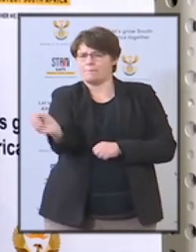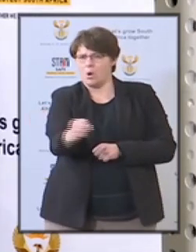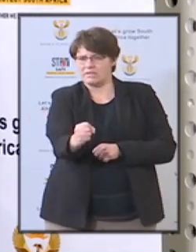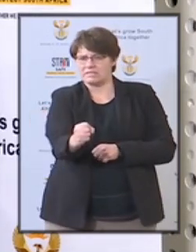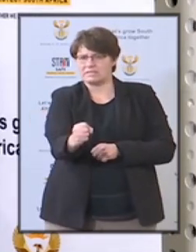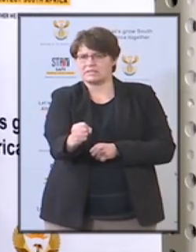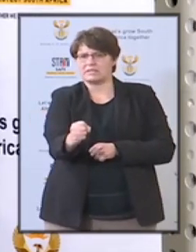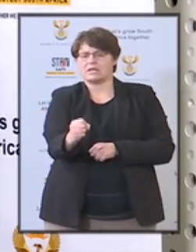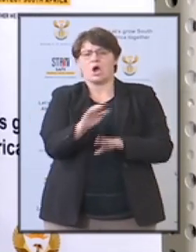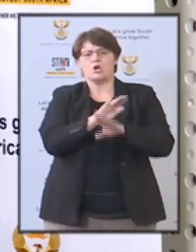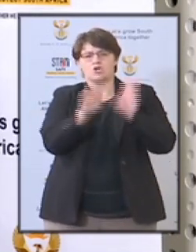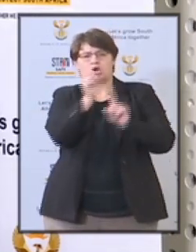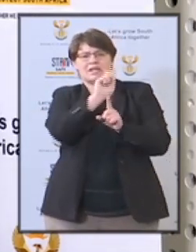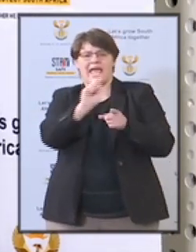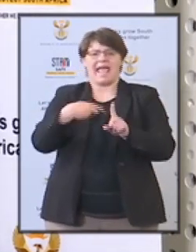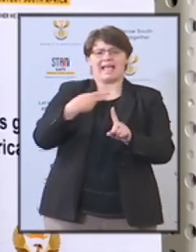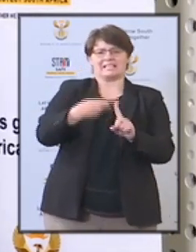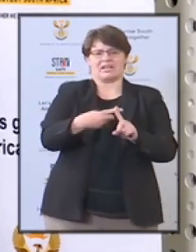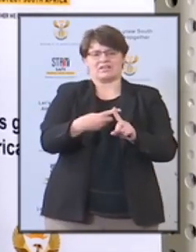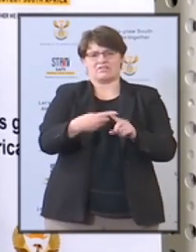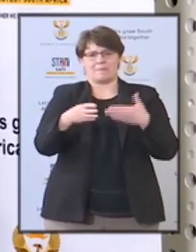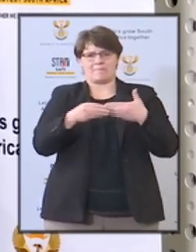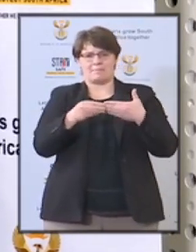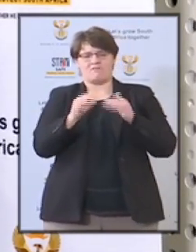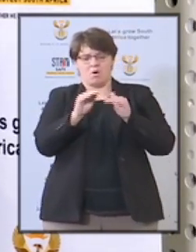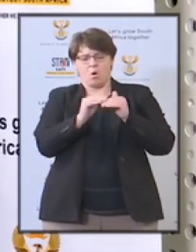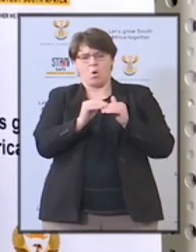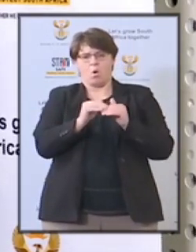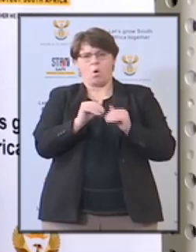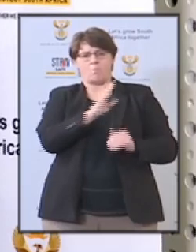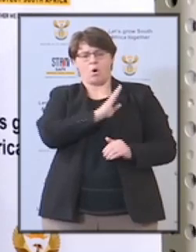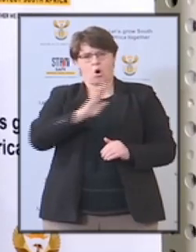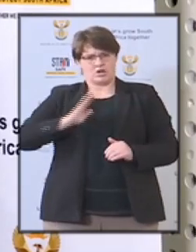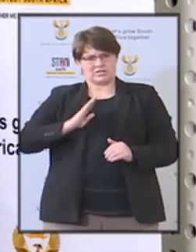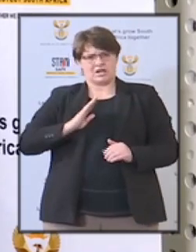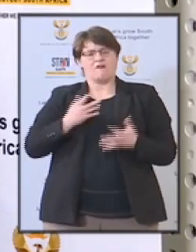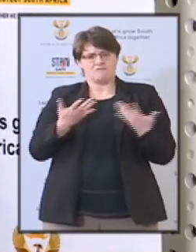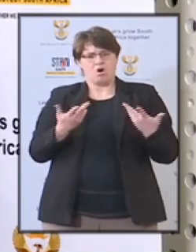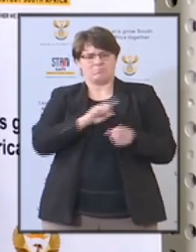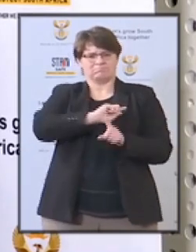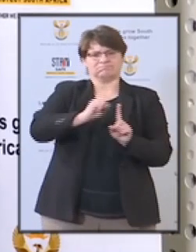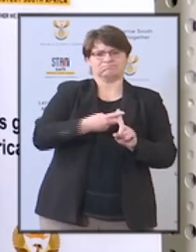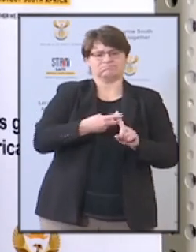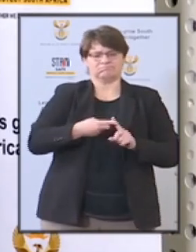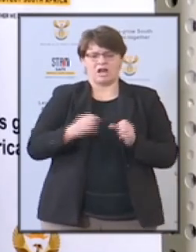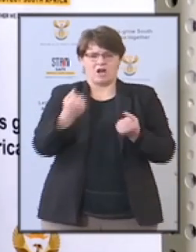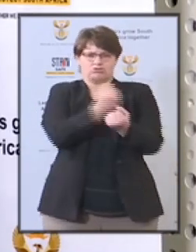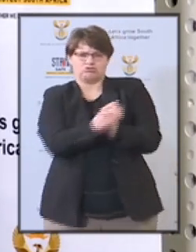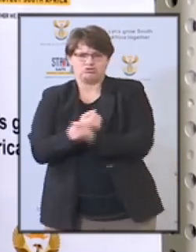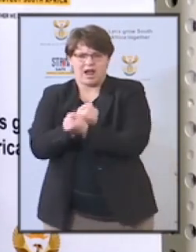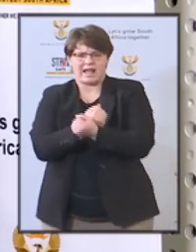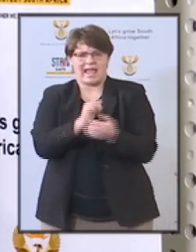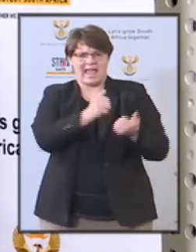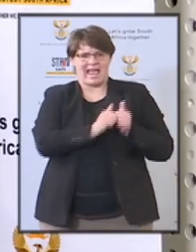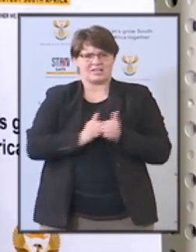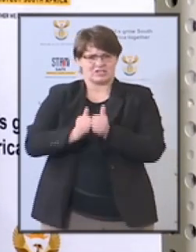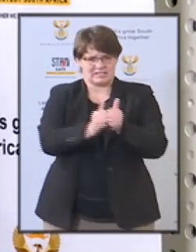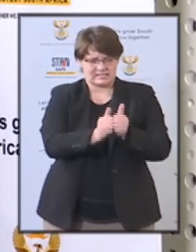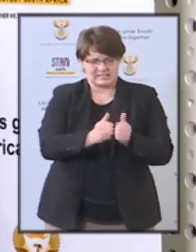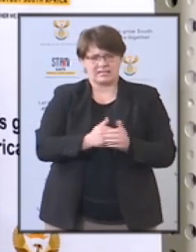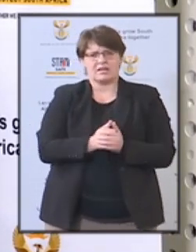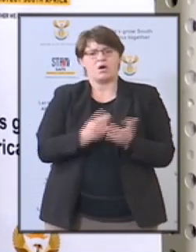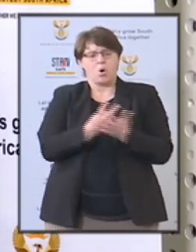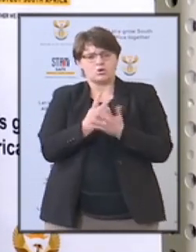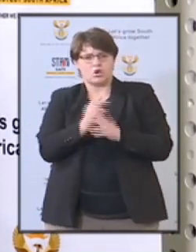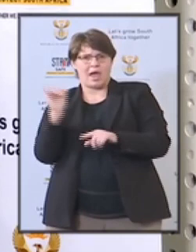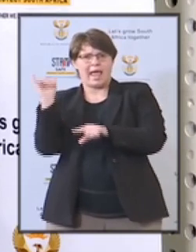-executive members to the Board of the Road Traffic Infringement Agency, the non-executive directors to the Airport